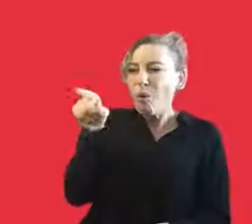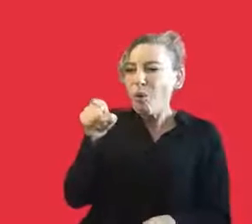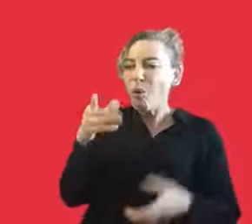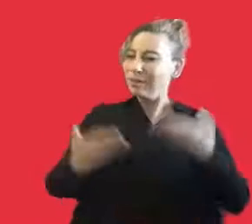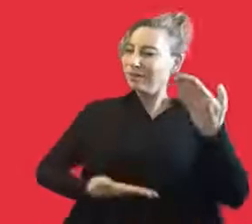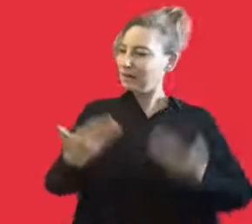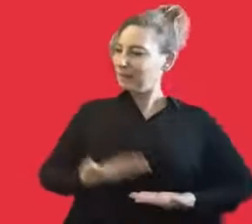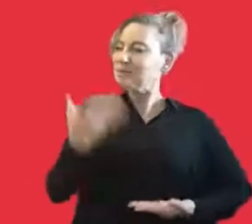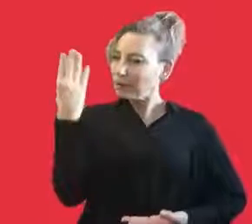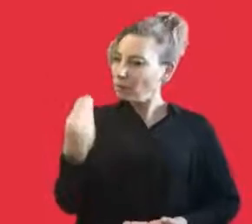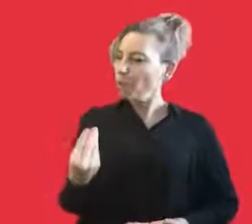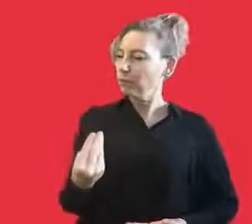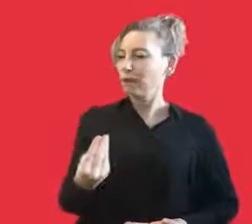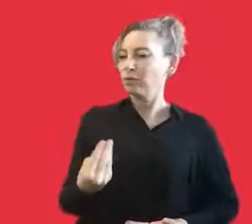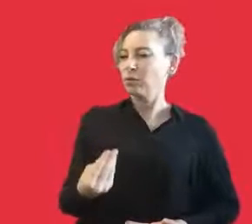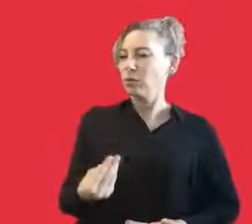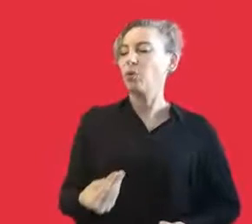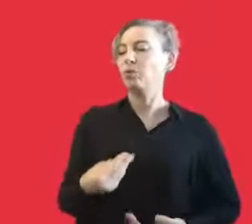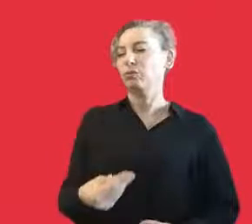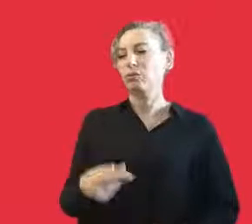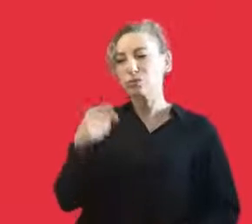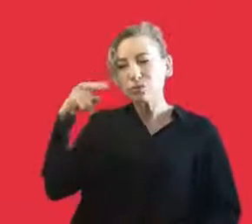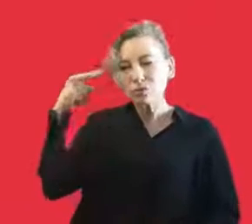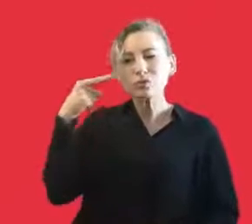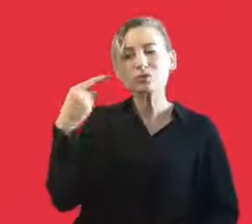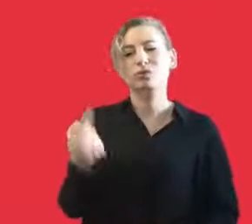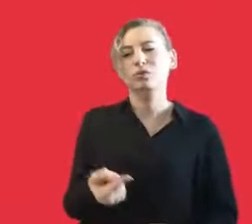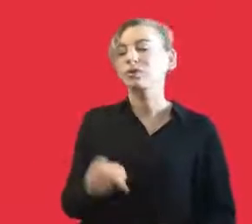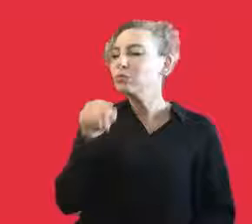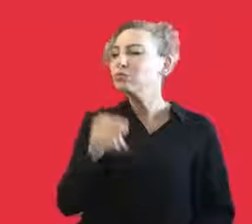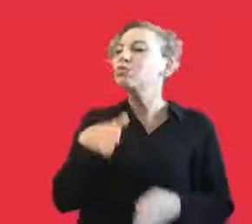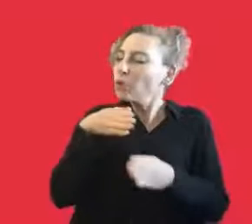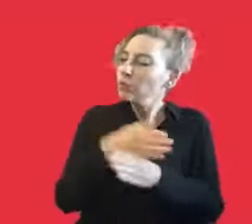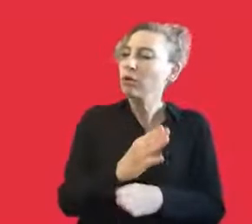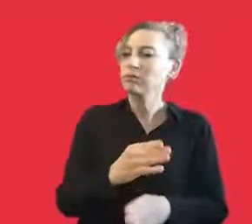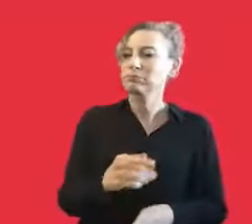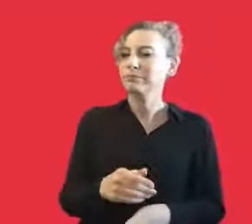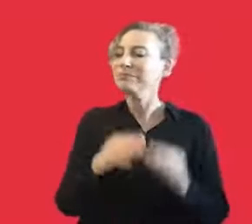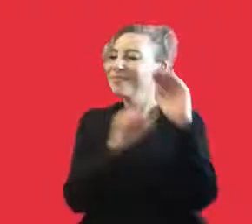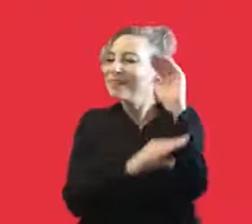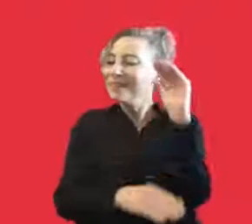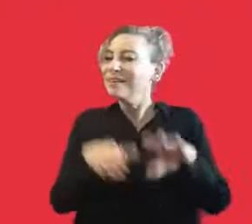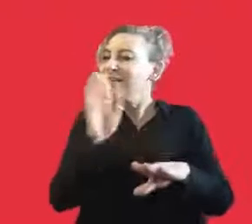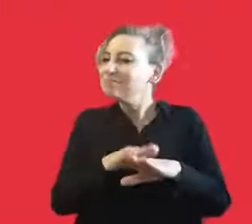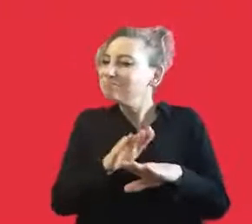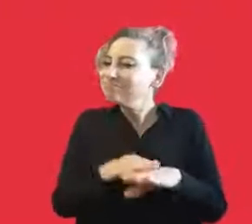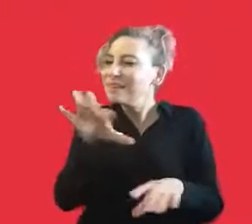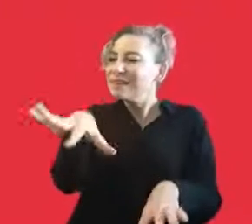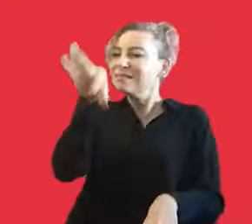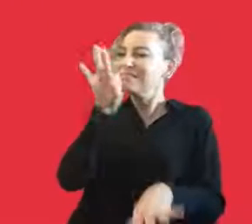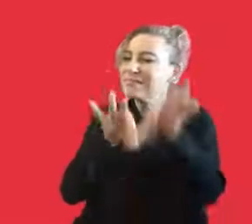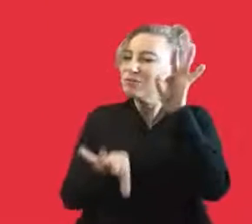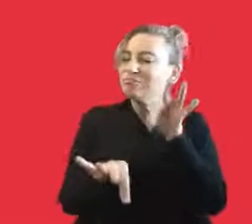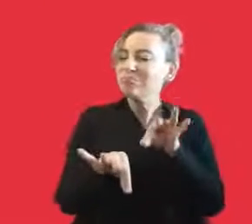others. So I did research and I came across this approach. And I think this is the correct one. Because your